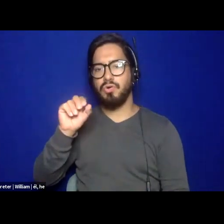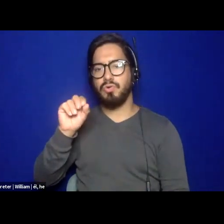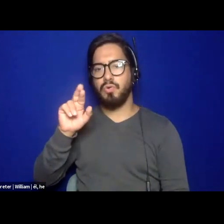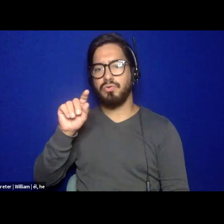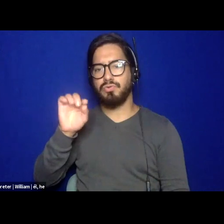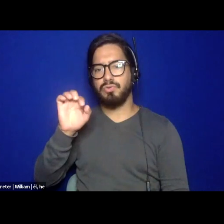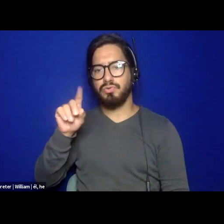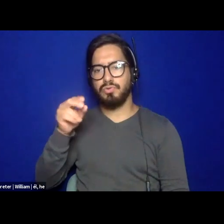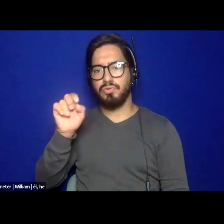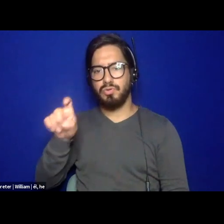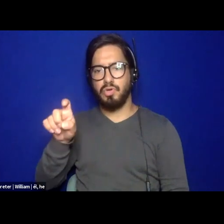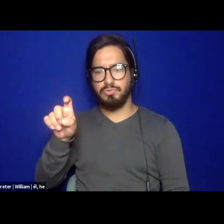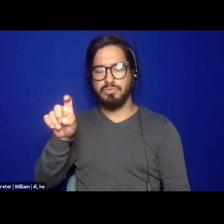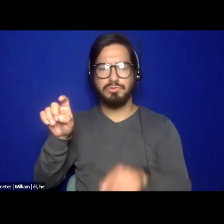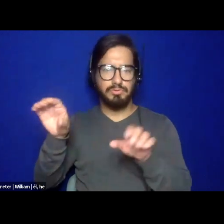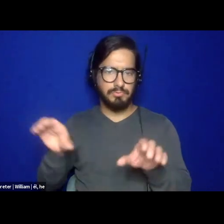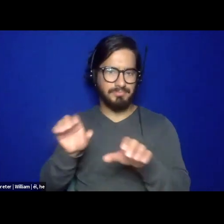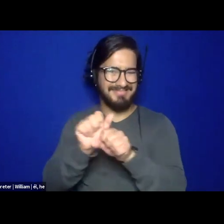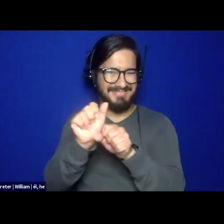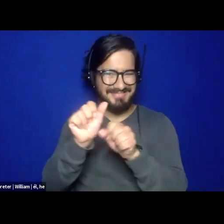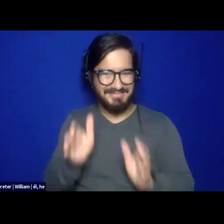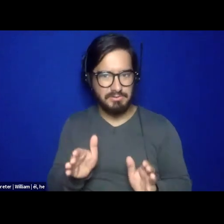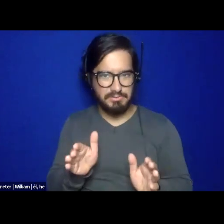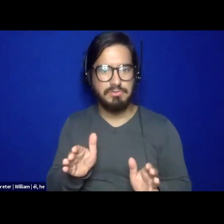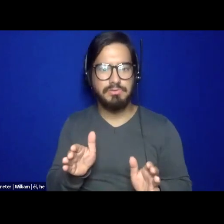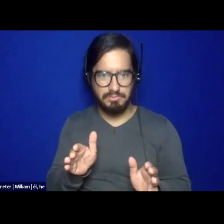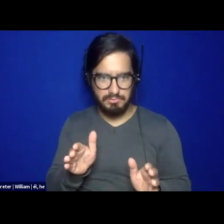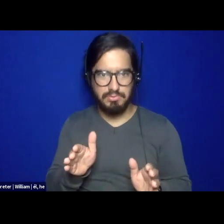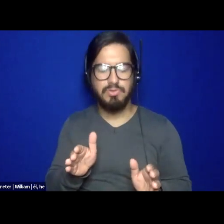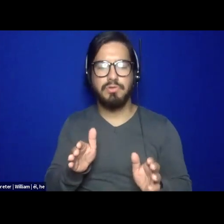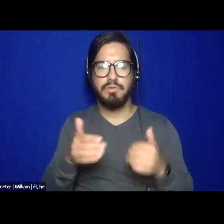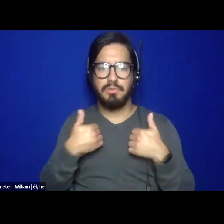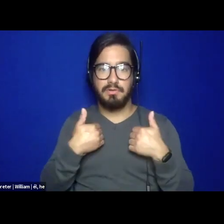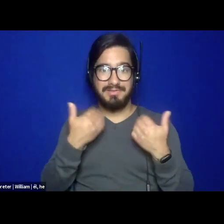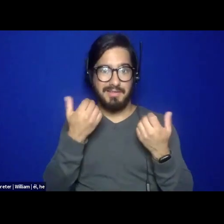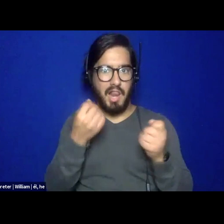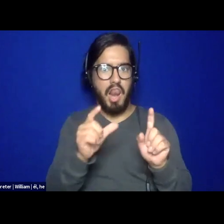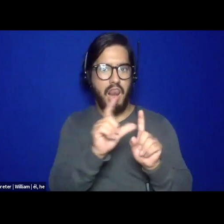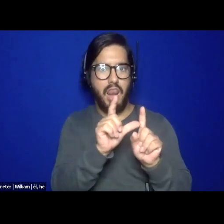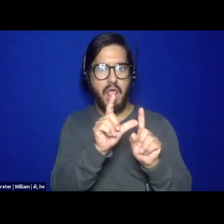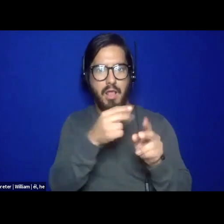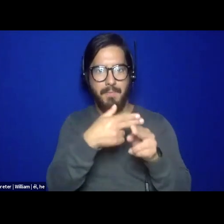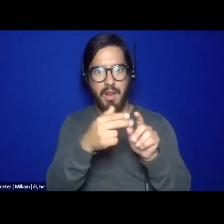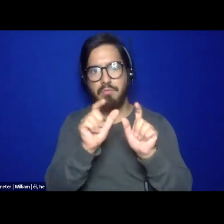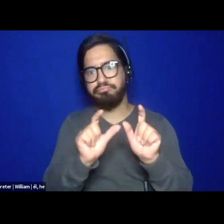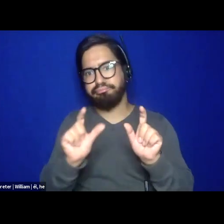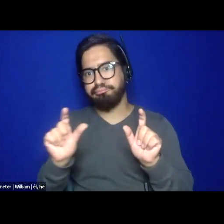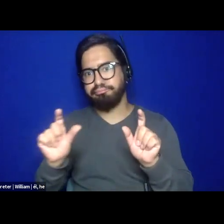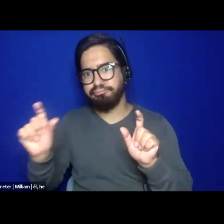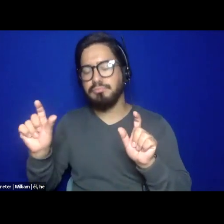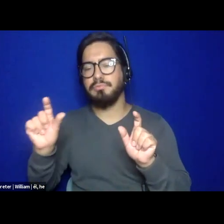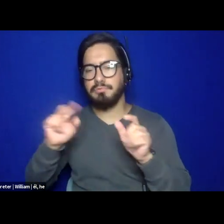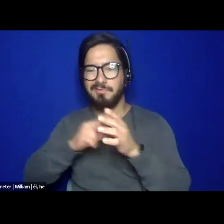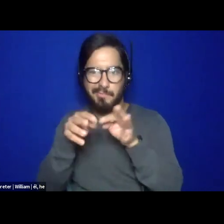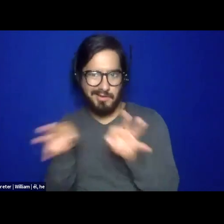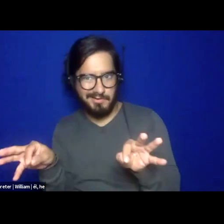degree behind my name, those initiatives behind my name. Um, I just want to just, um, circle back